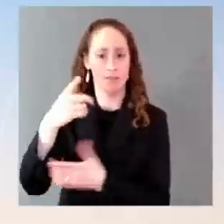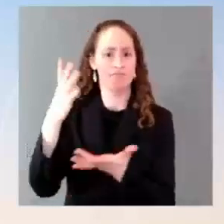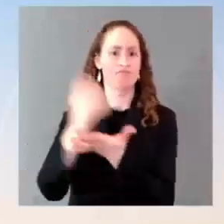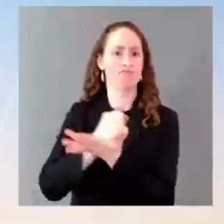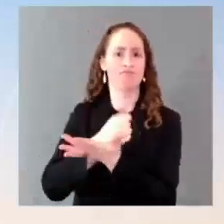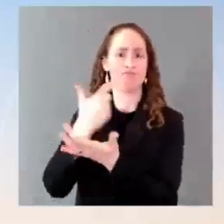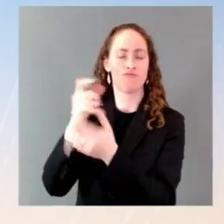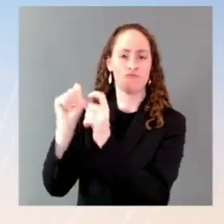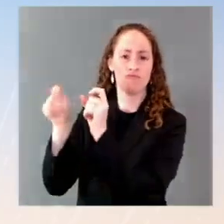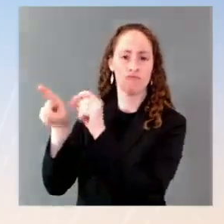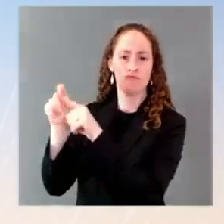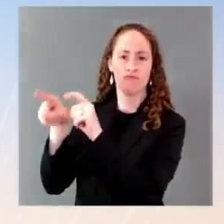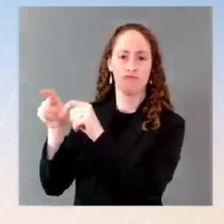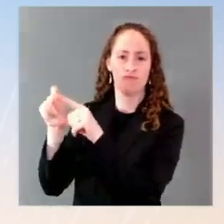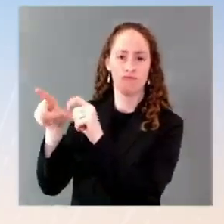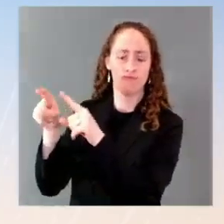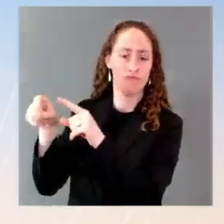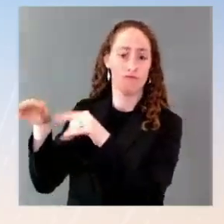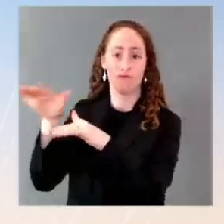Mr.